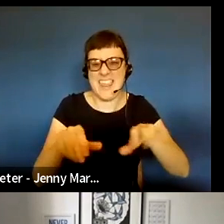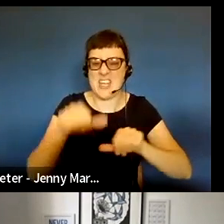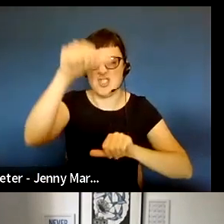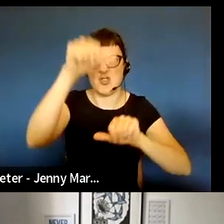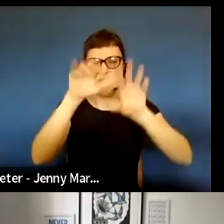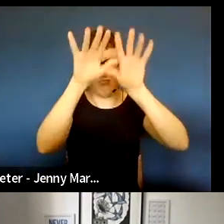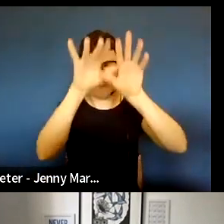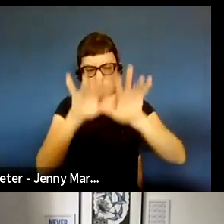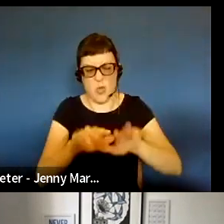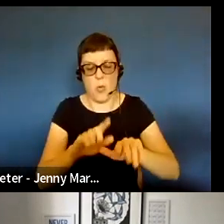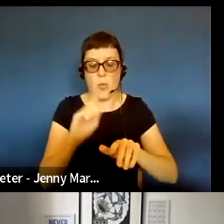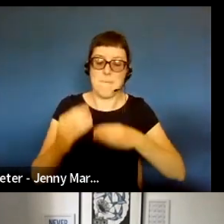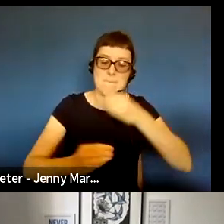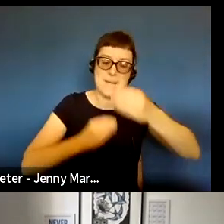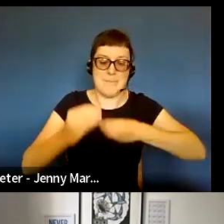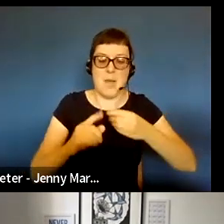do with the award.